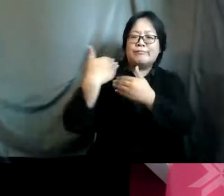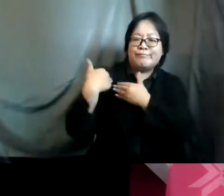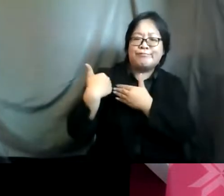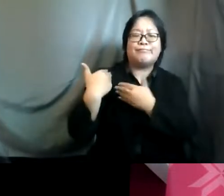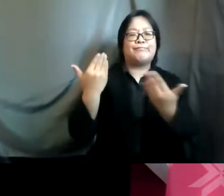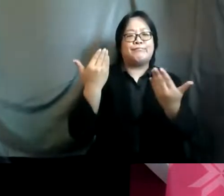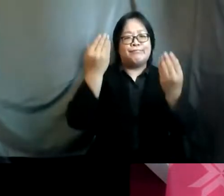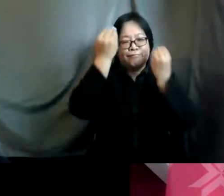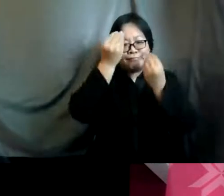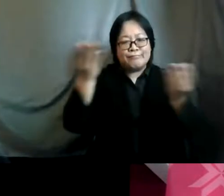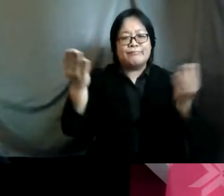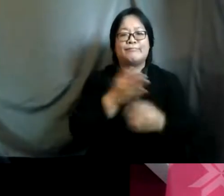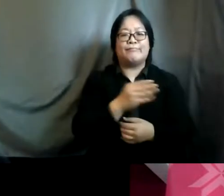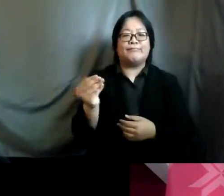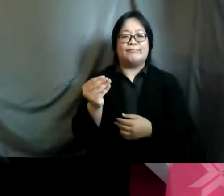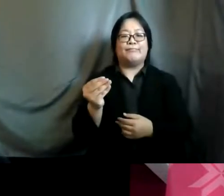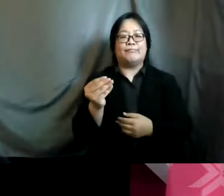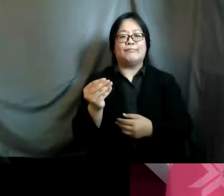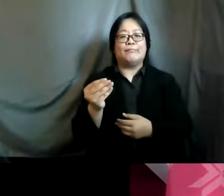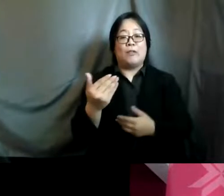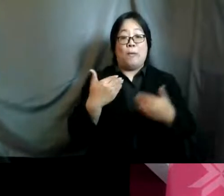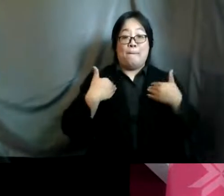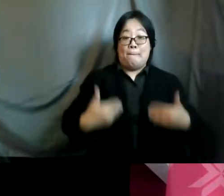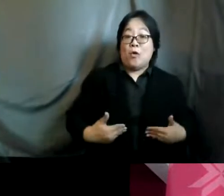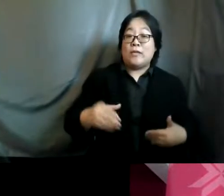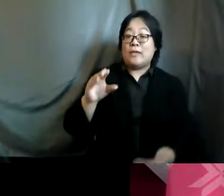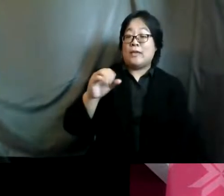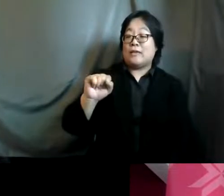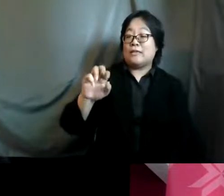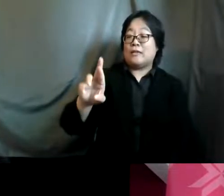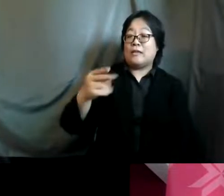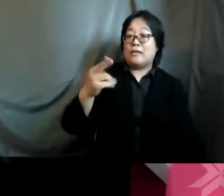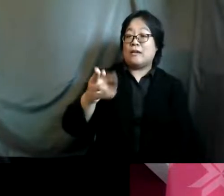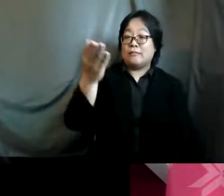as well for bodily autonomy and srhr the floor is yours